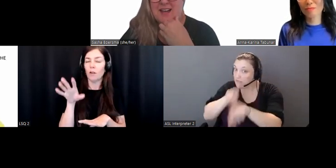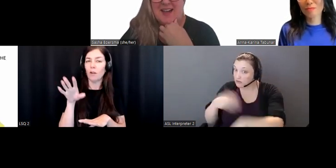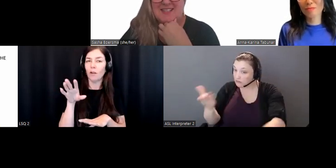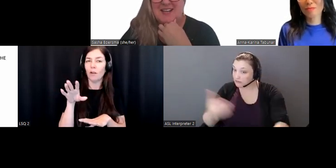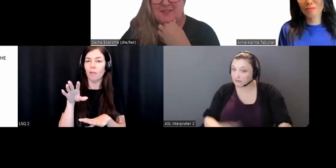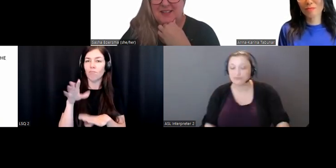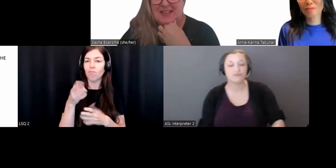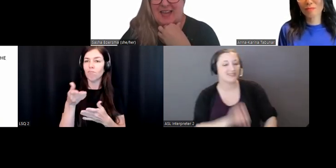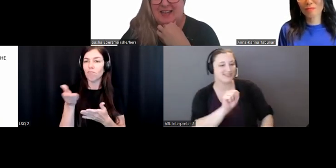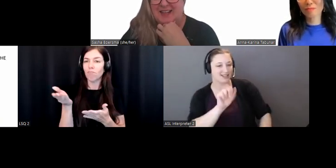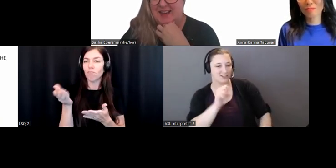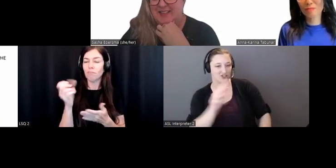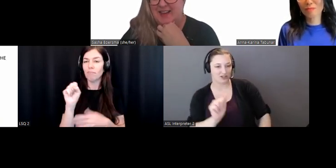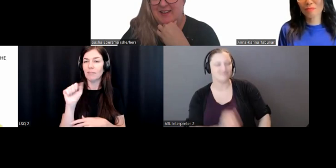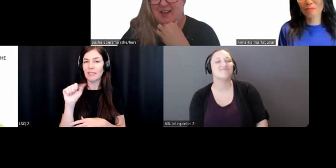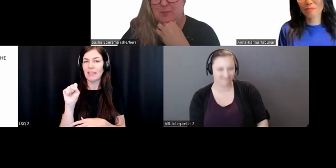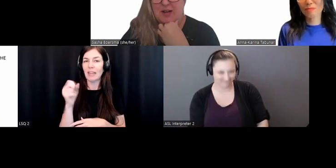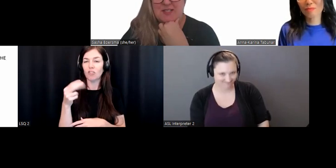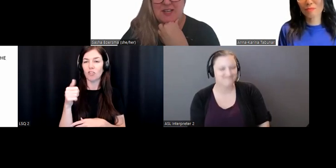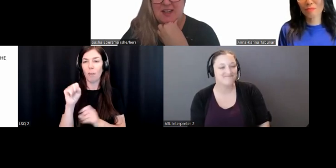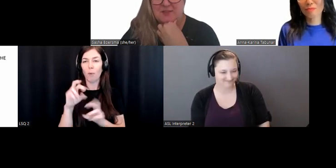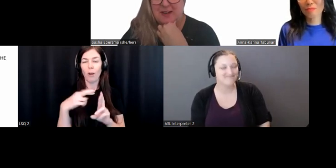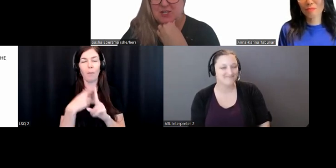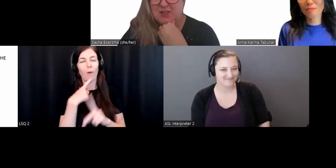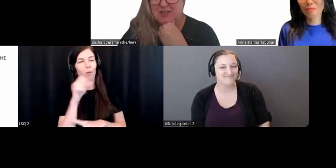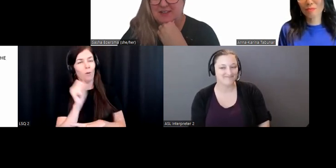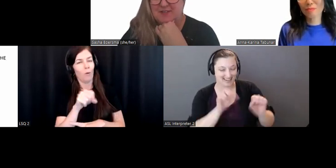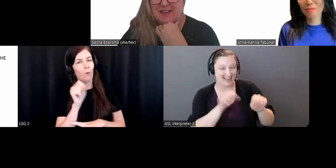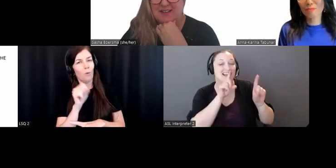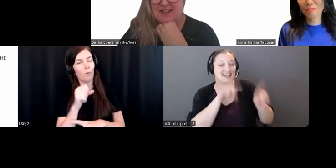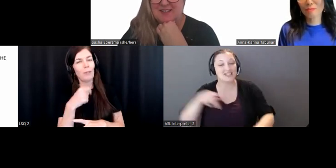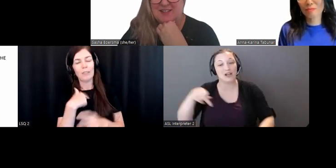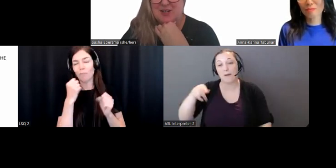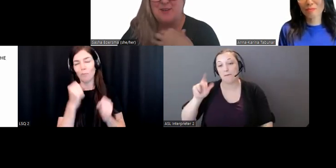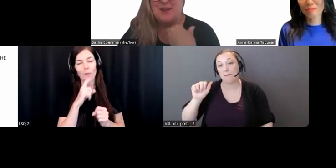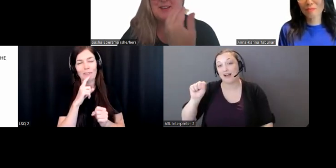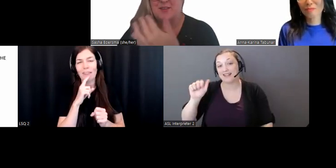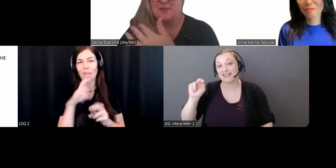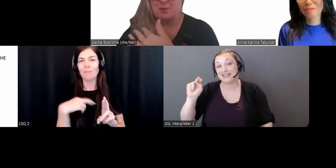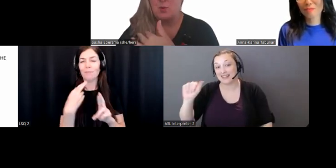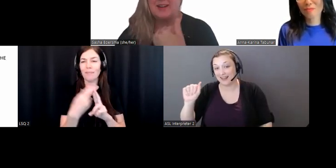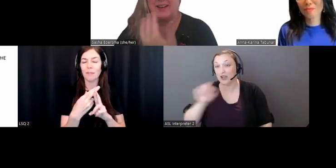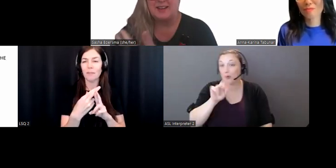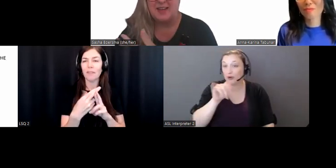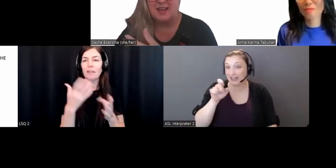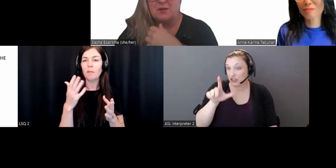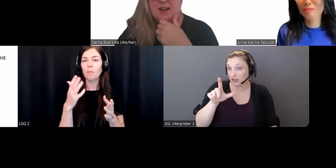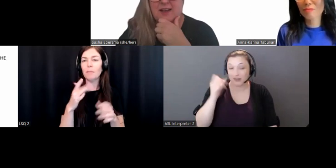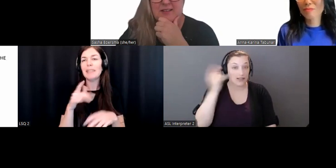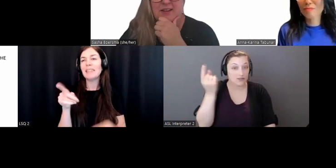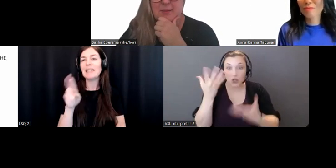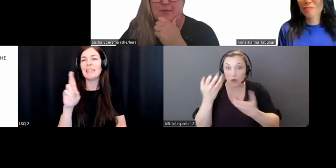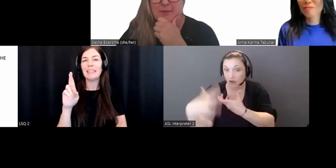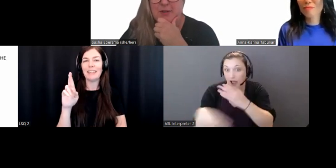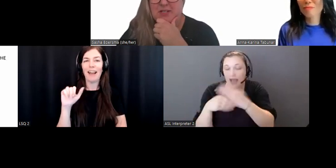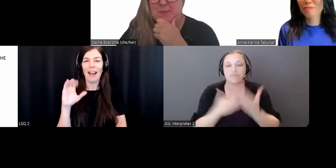I definitely can, and then Prasanna and Rachel definitely jump in if there's a point that you can